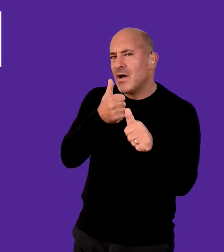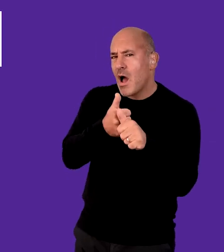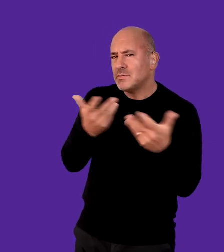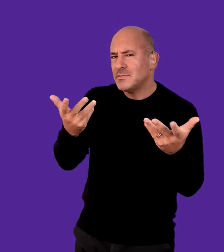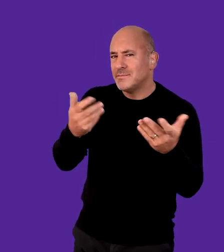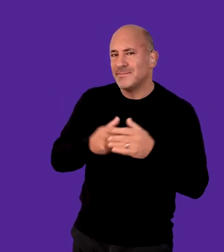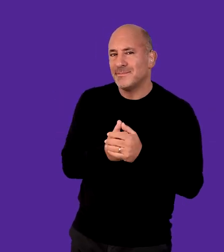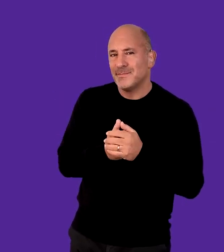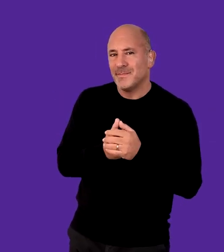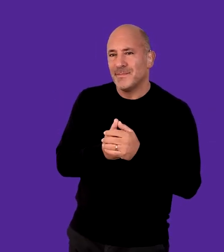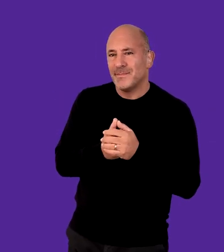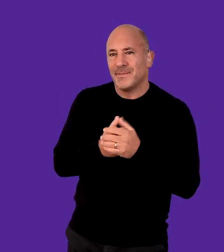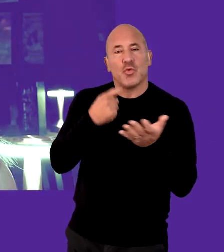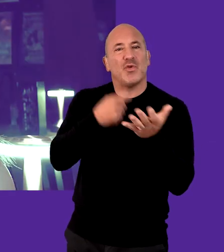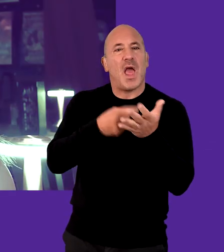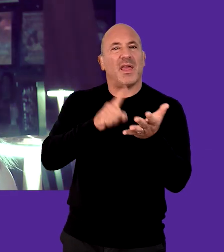Applicate